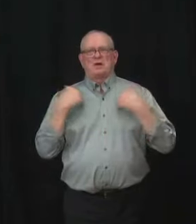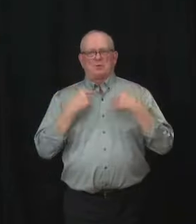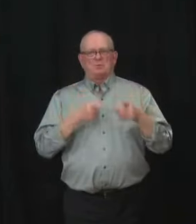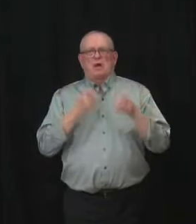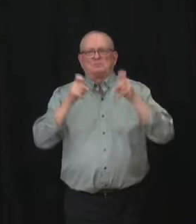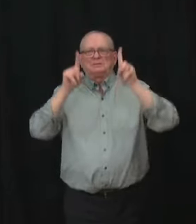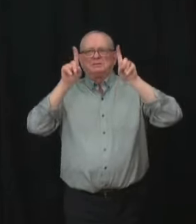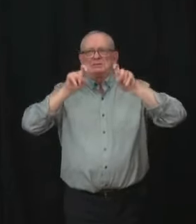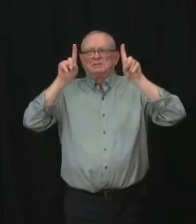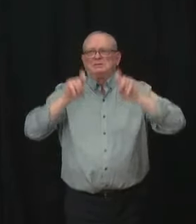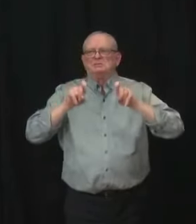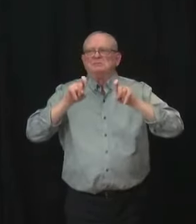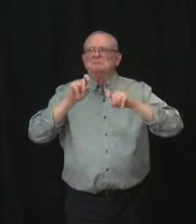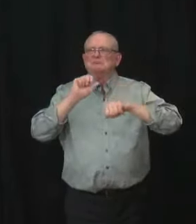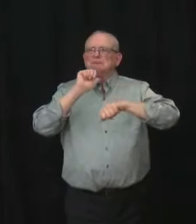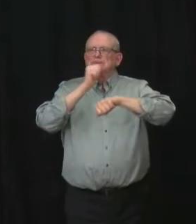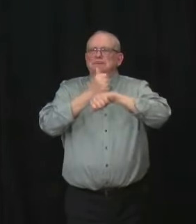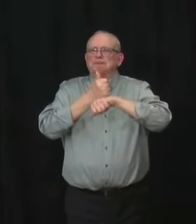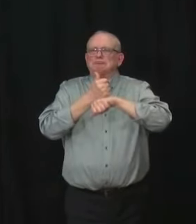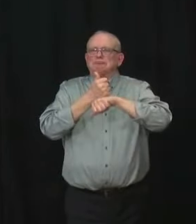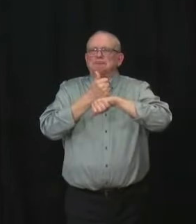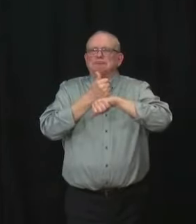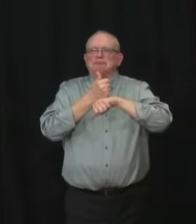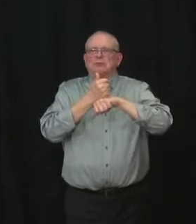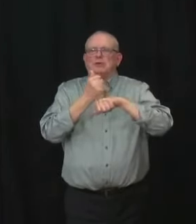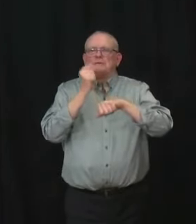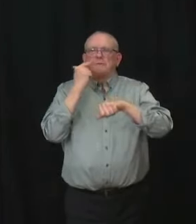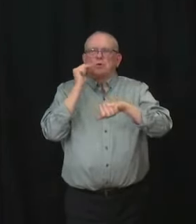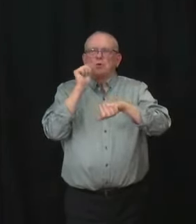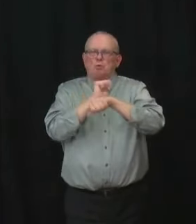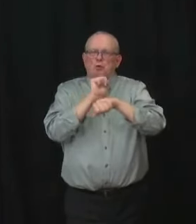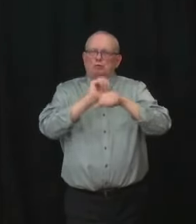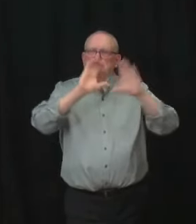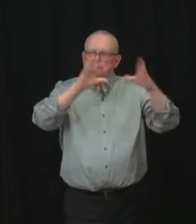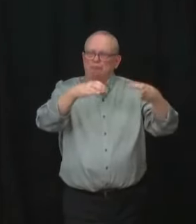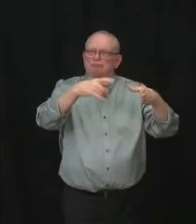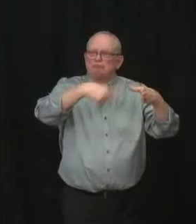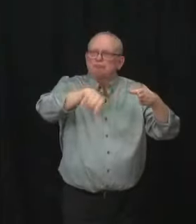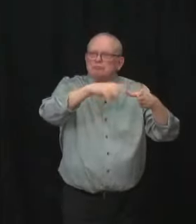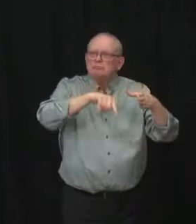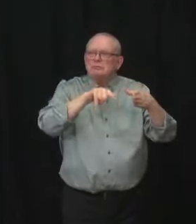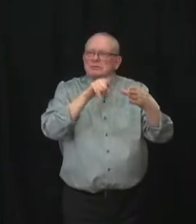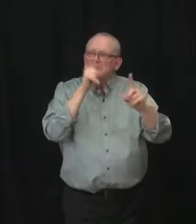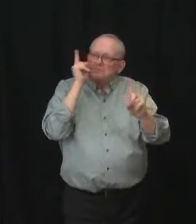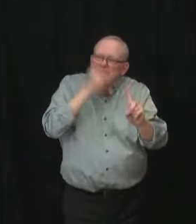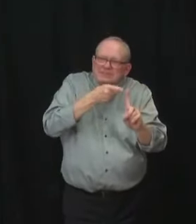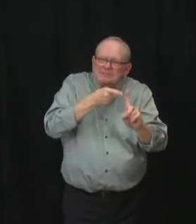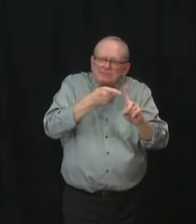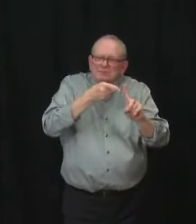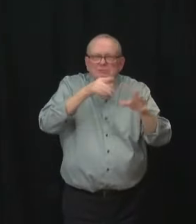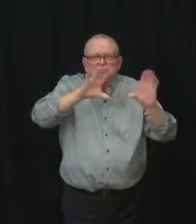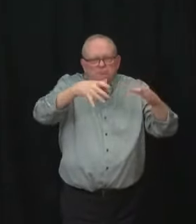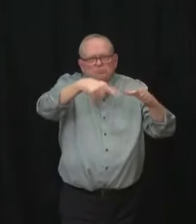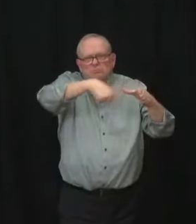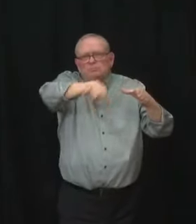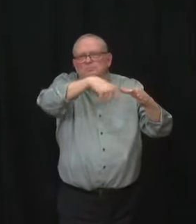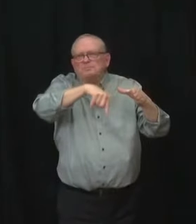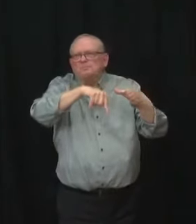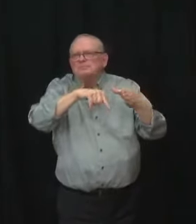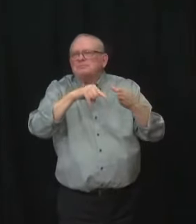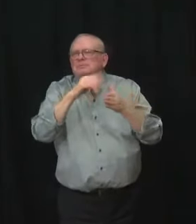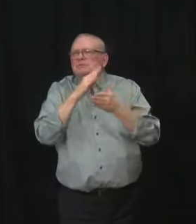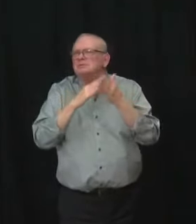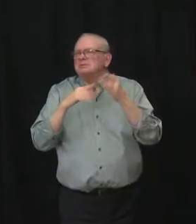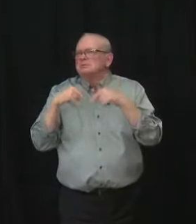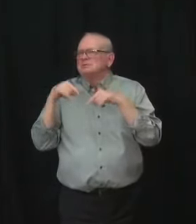to be able to test employees in critical settings. And that program has been running all the way through a number of